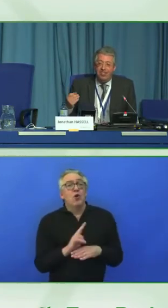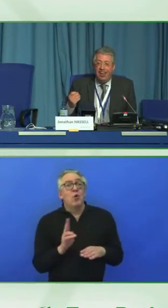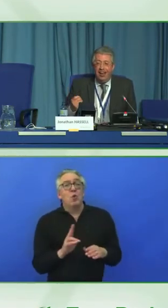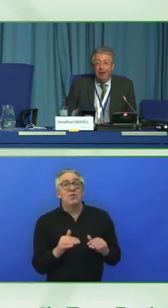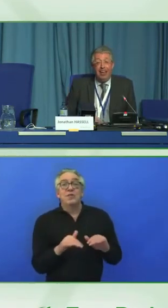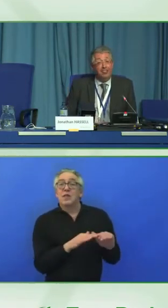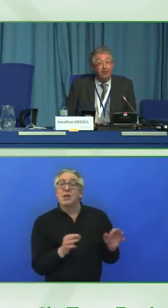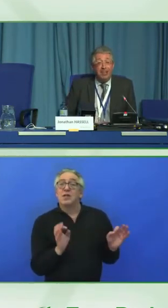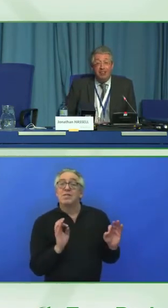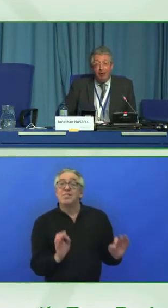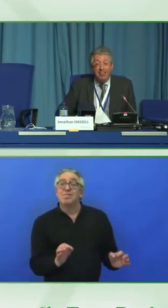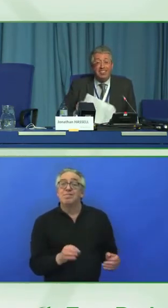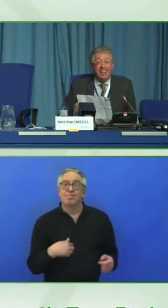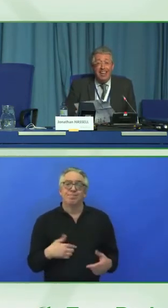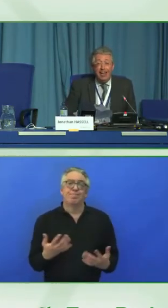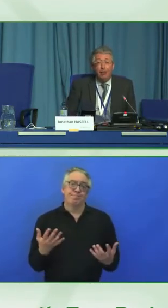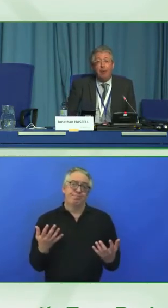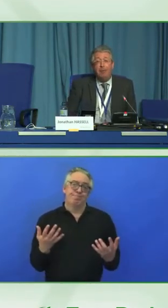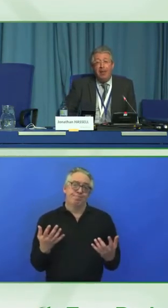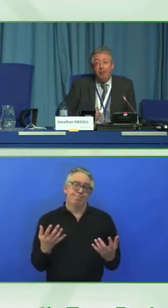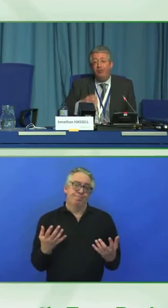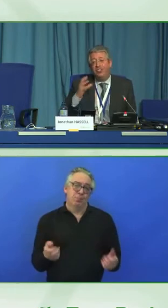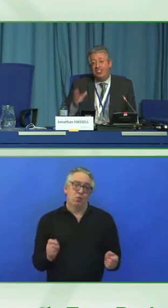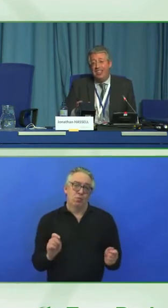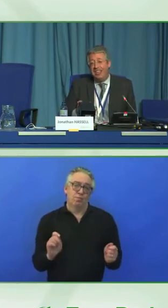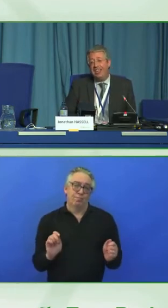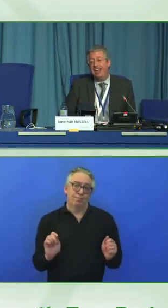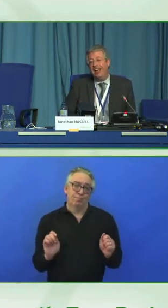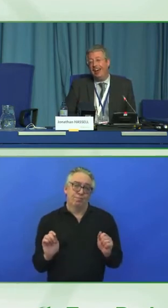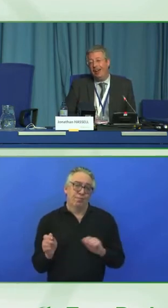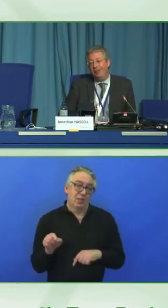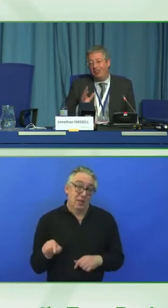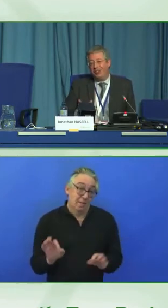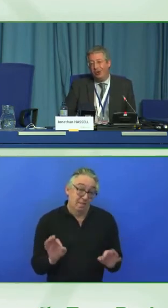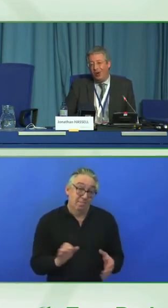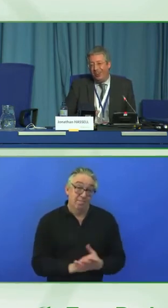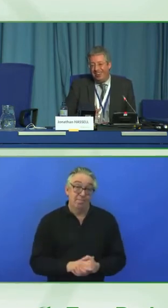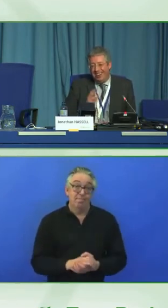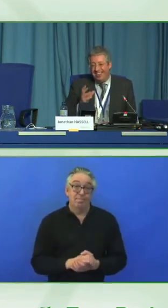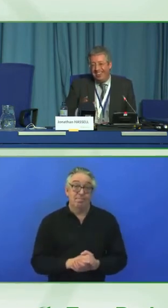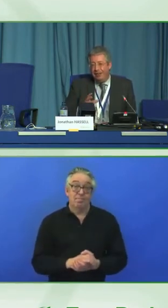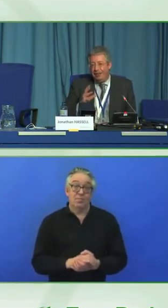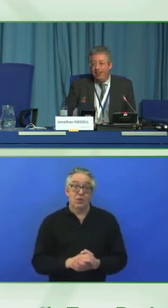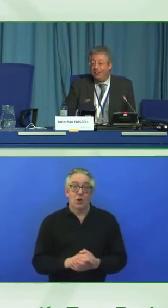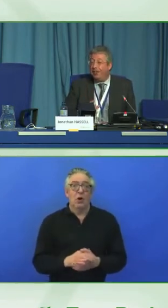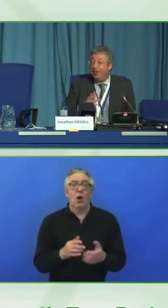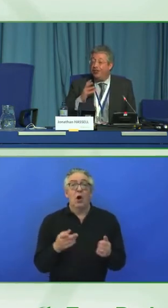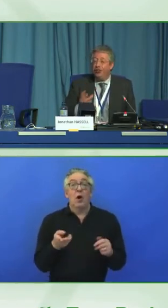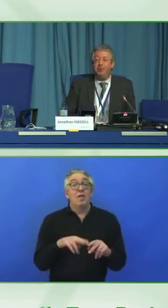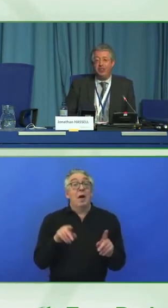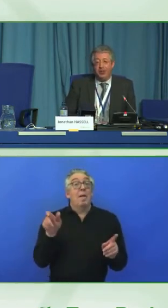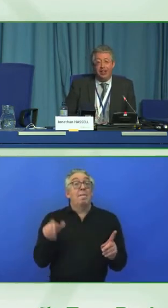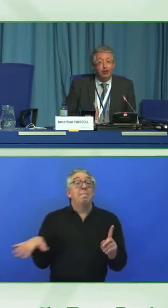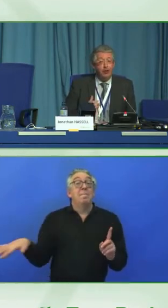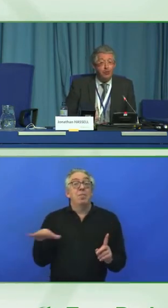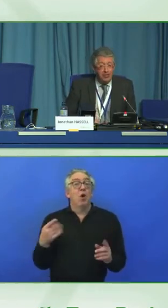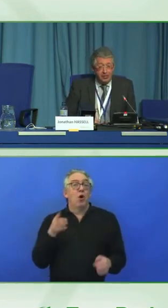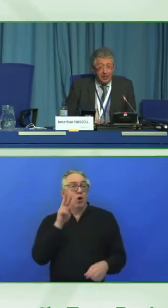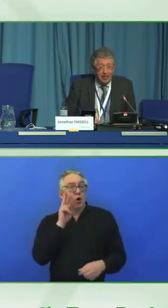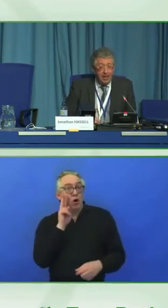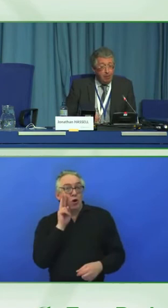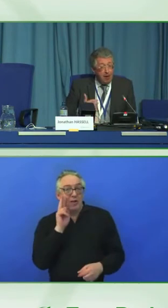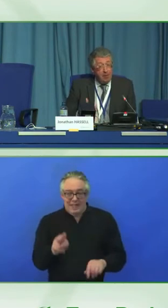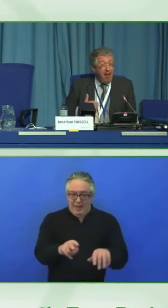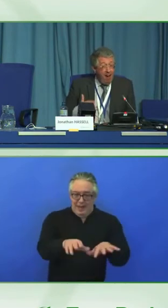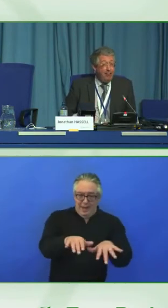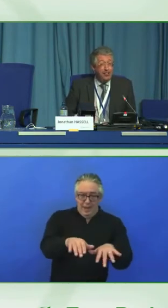important, and it's really great to hear that when people see the scorecard, and they see the things that they should be doing and could